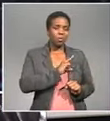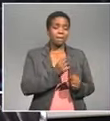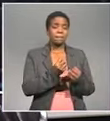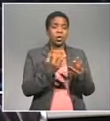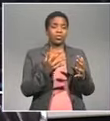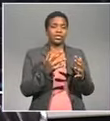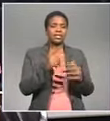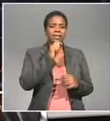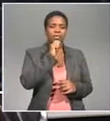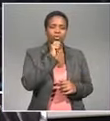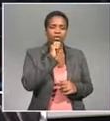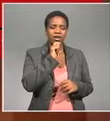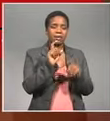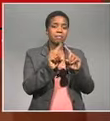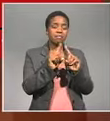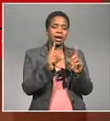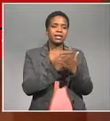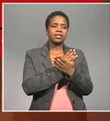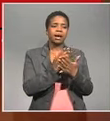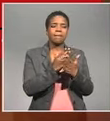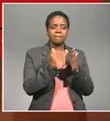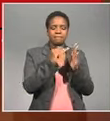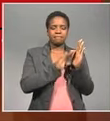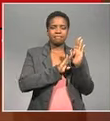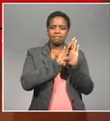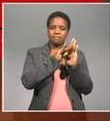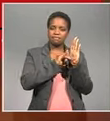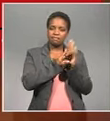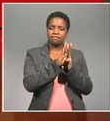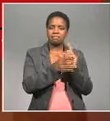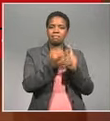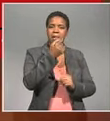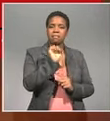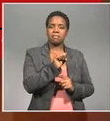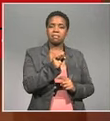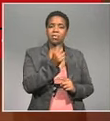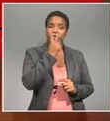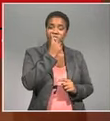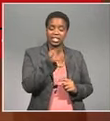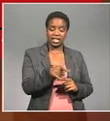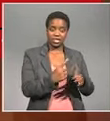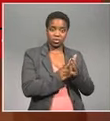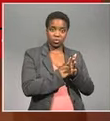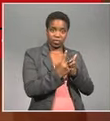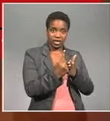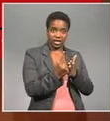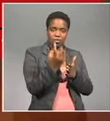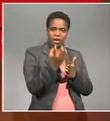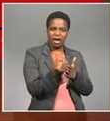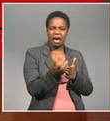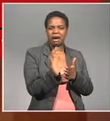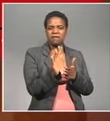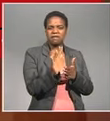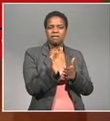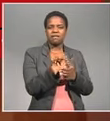part of the morning But was able to claw back some of those losses later in the day So we've seen that this week It's fallen from about